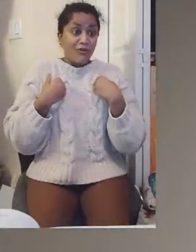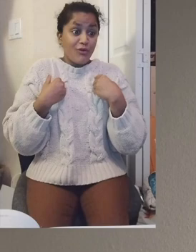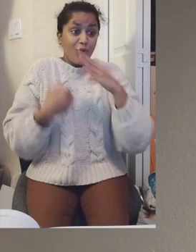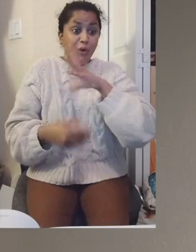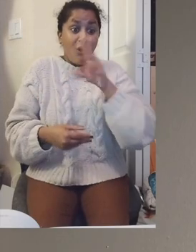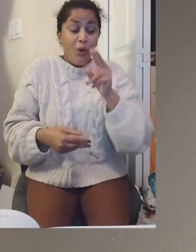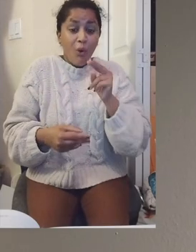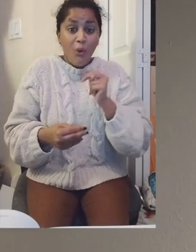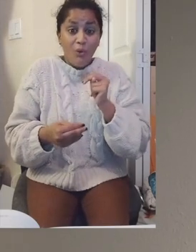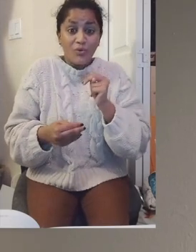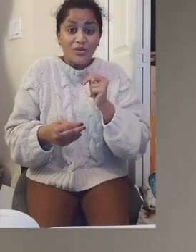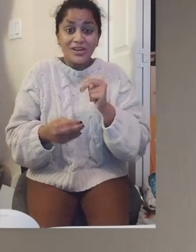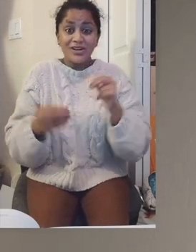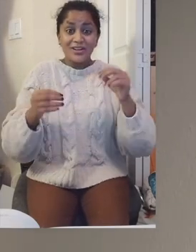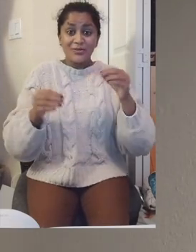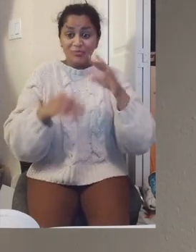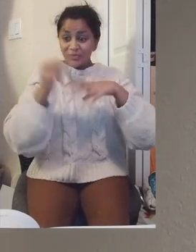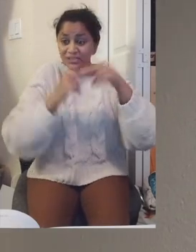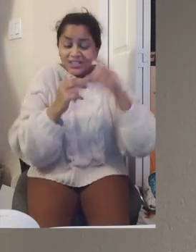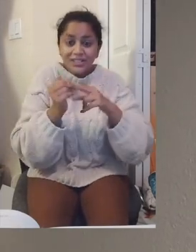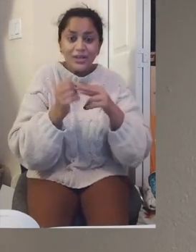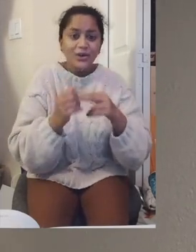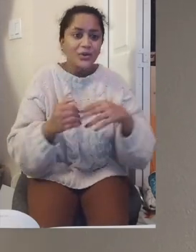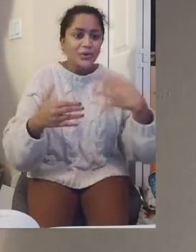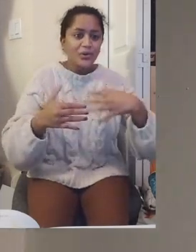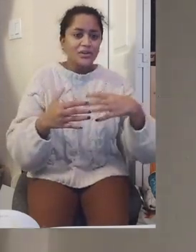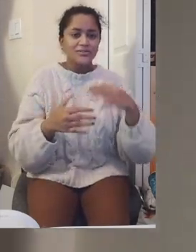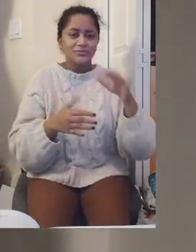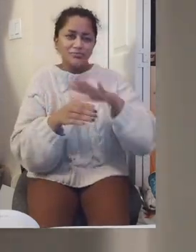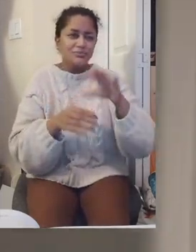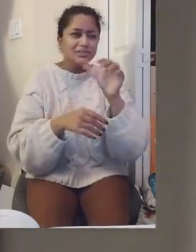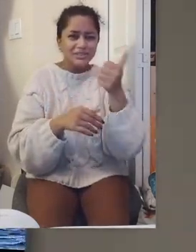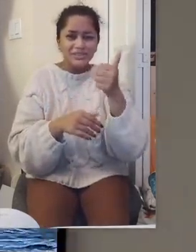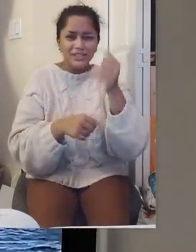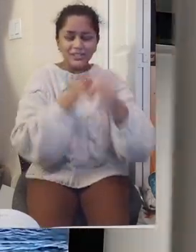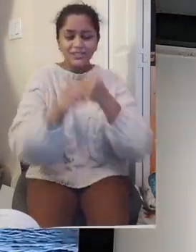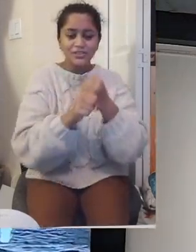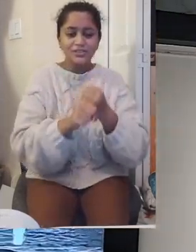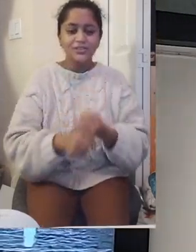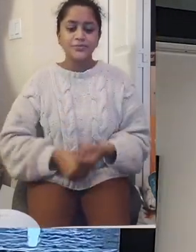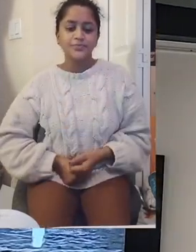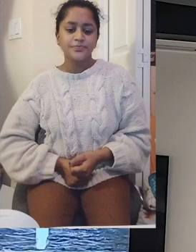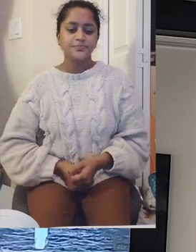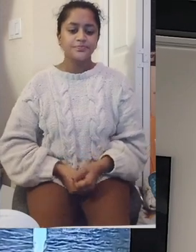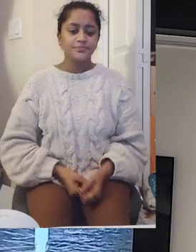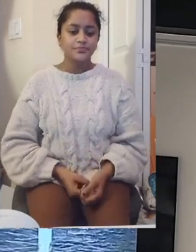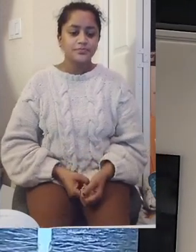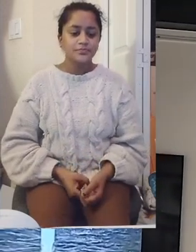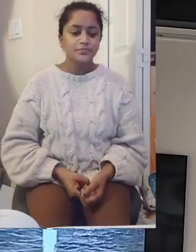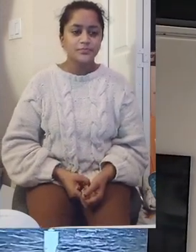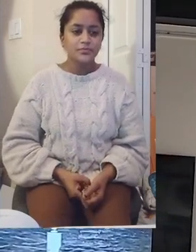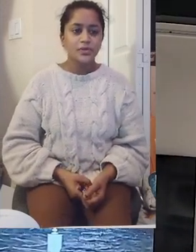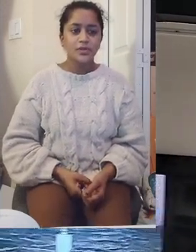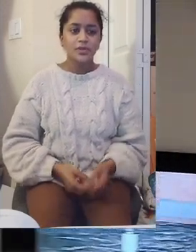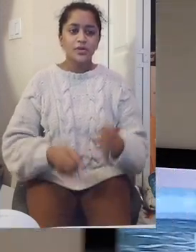and now we have our own home for the last, in excess of 10 years.